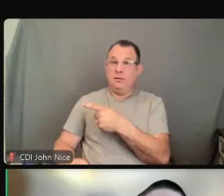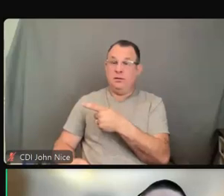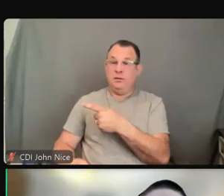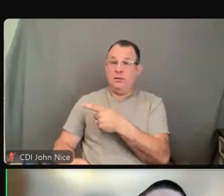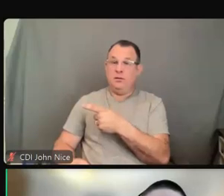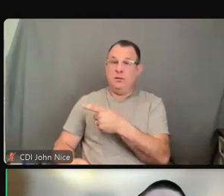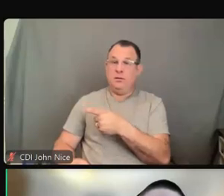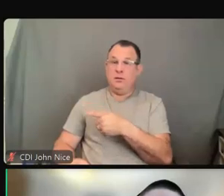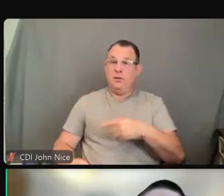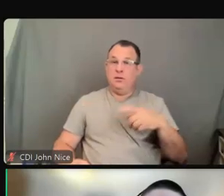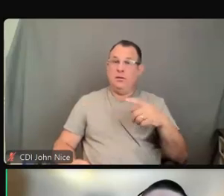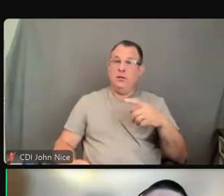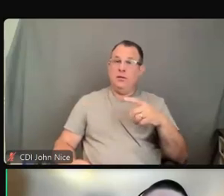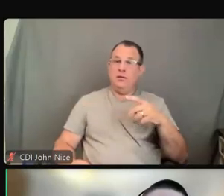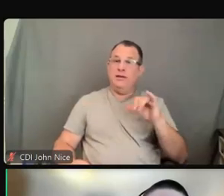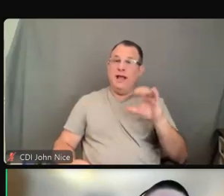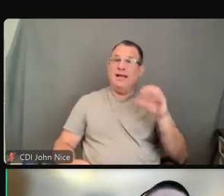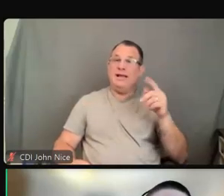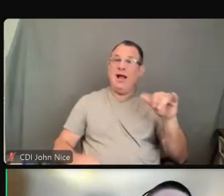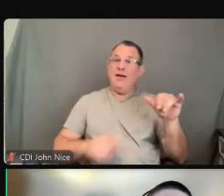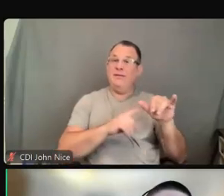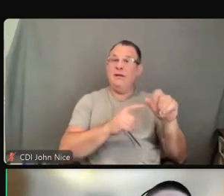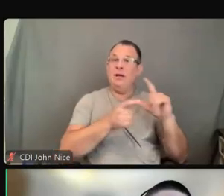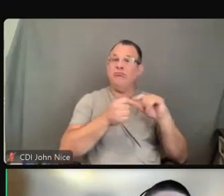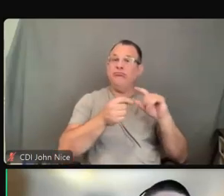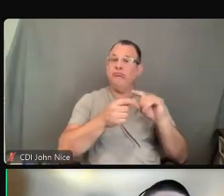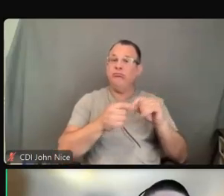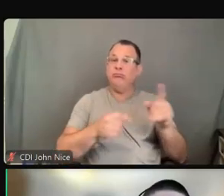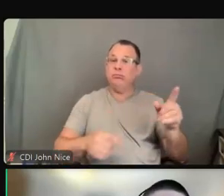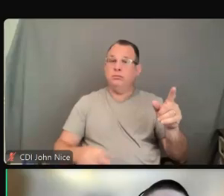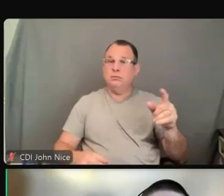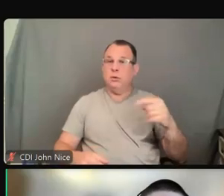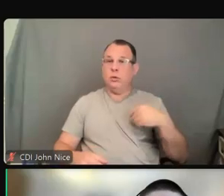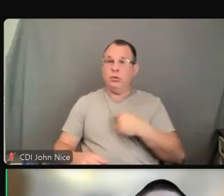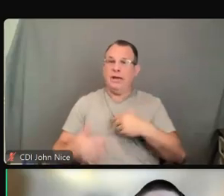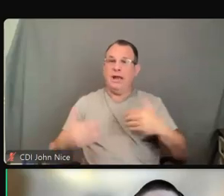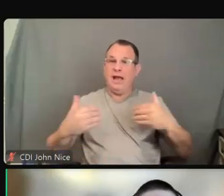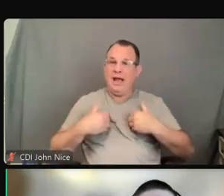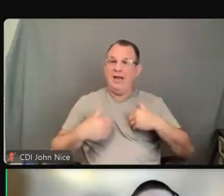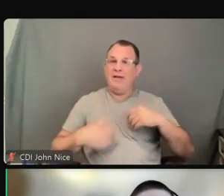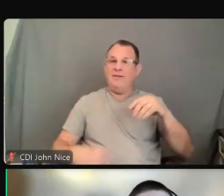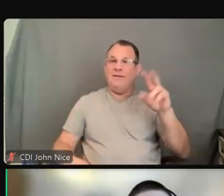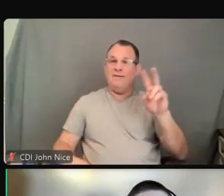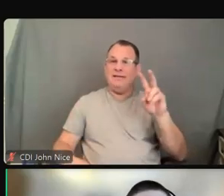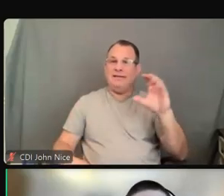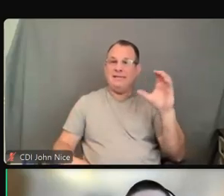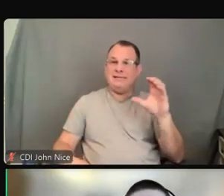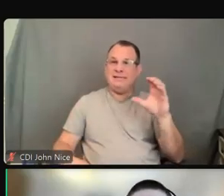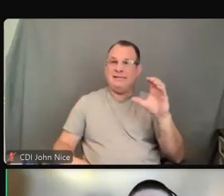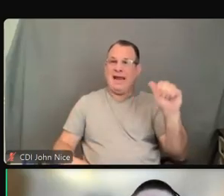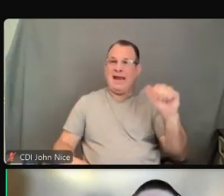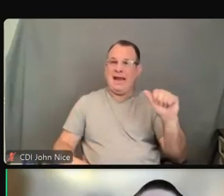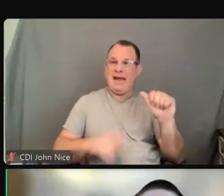entered into a VRA, a voluntary resolution agreement, with the physical therapy provider.